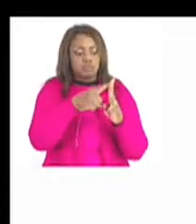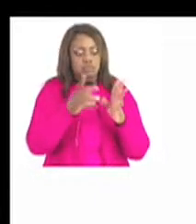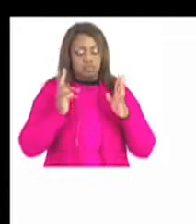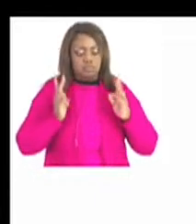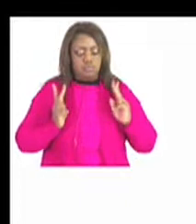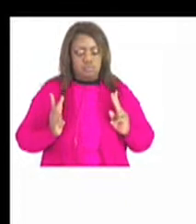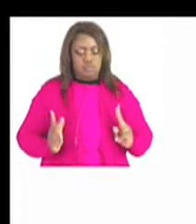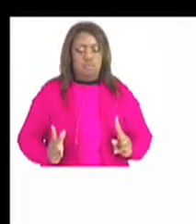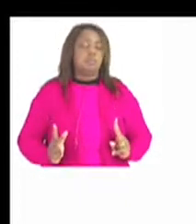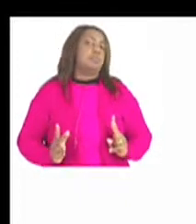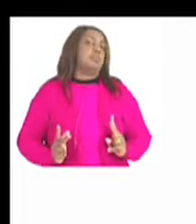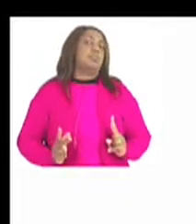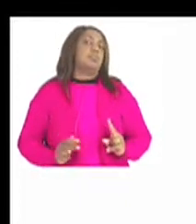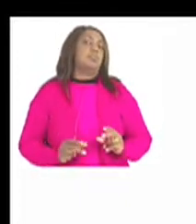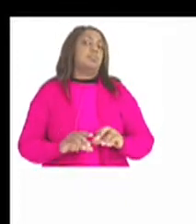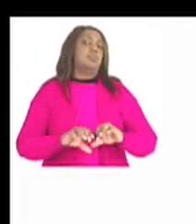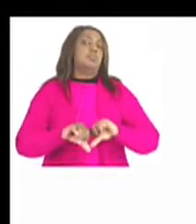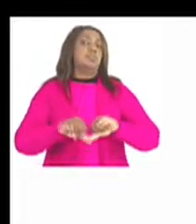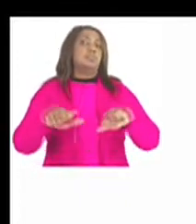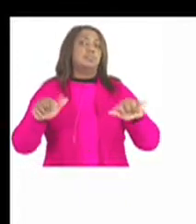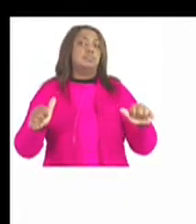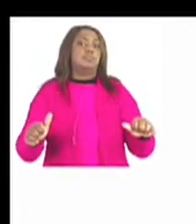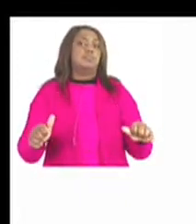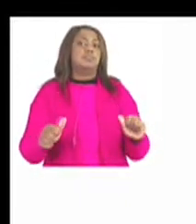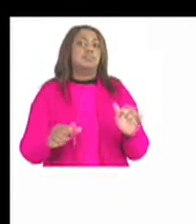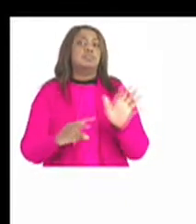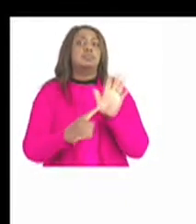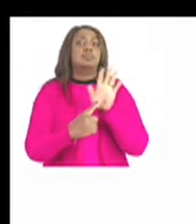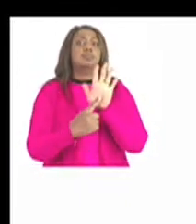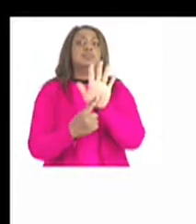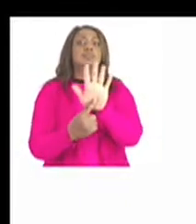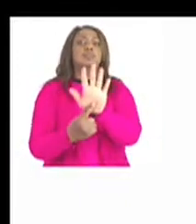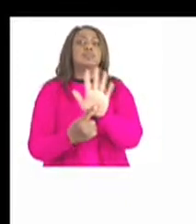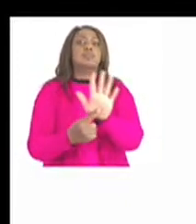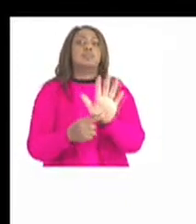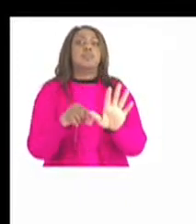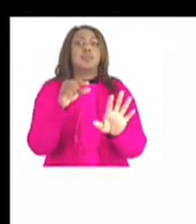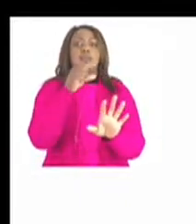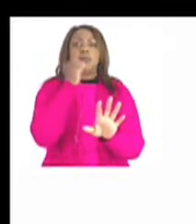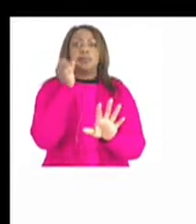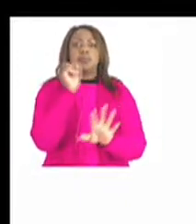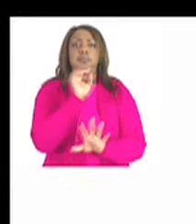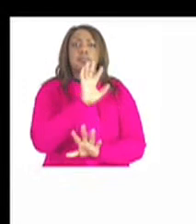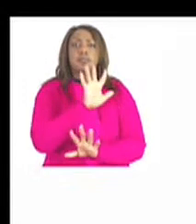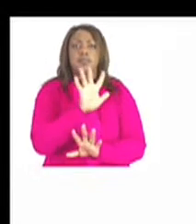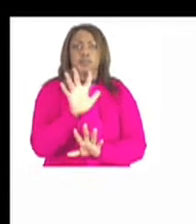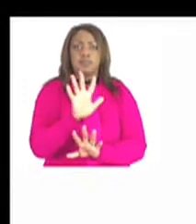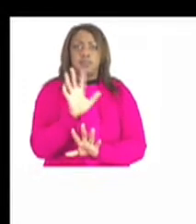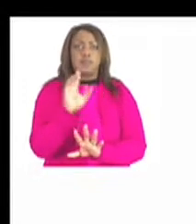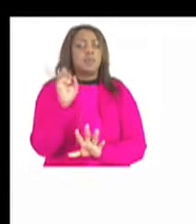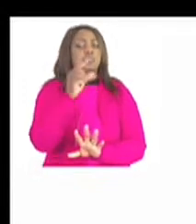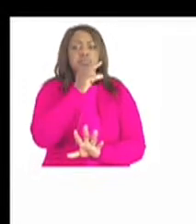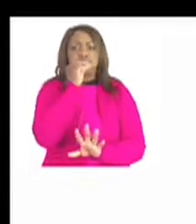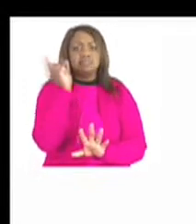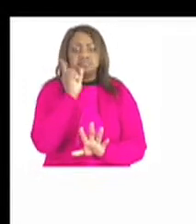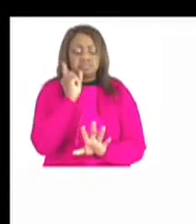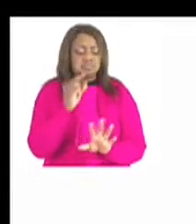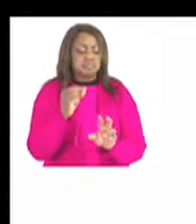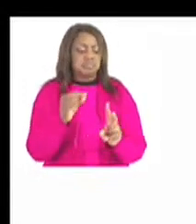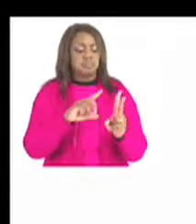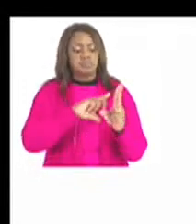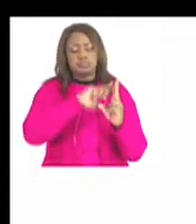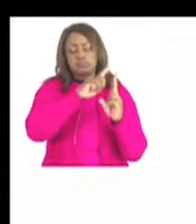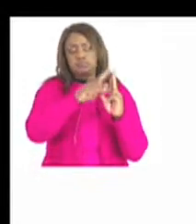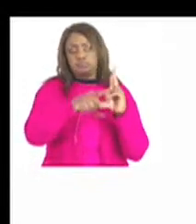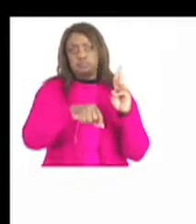look at the pictures below the circulatory system which is made of a heart